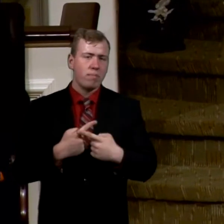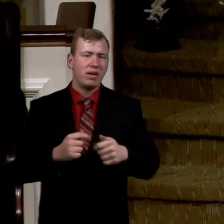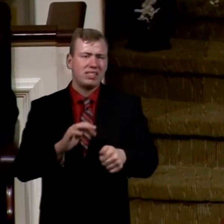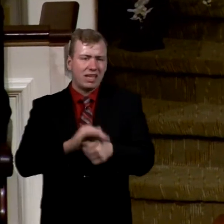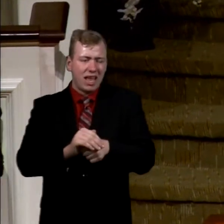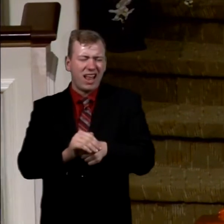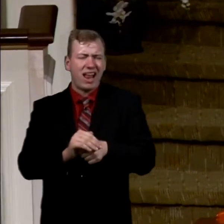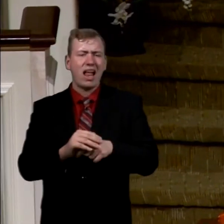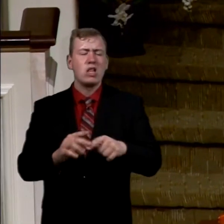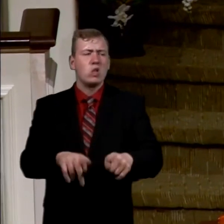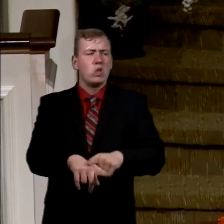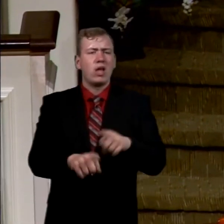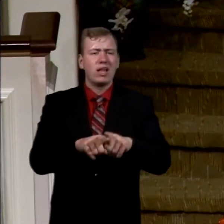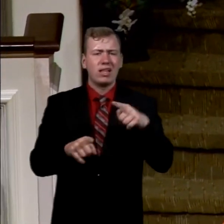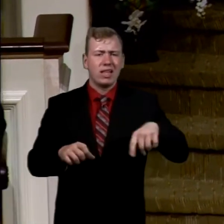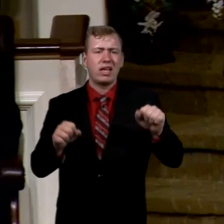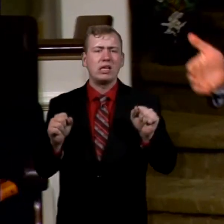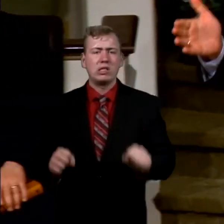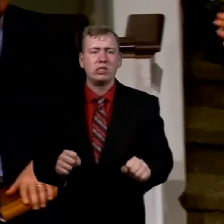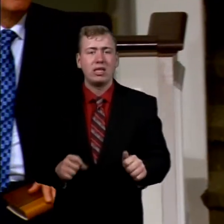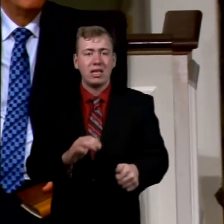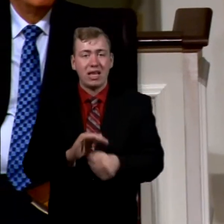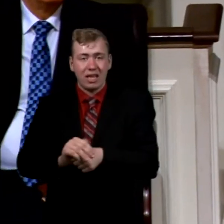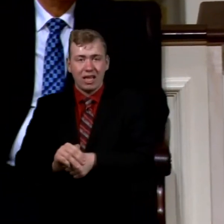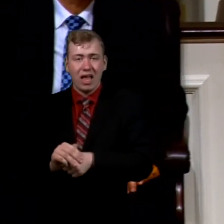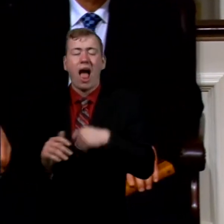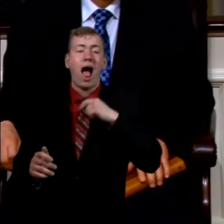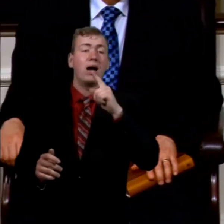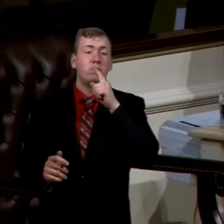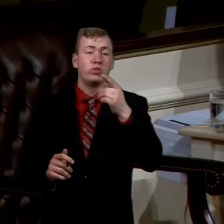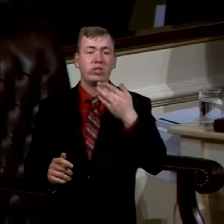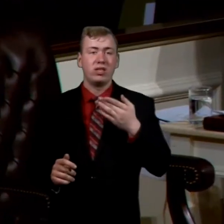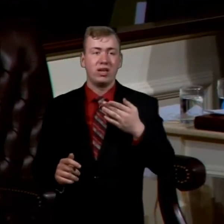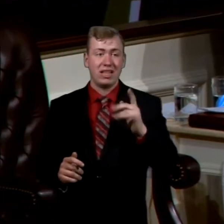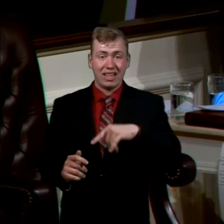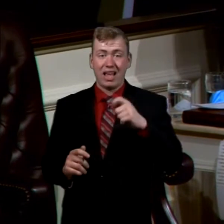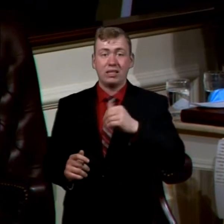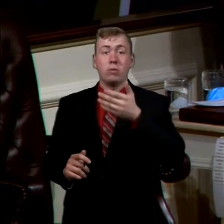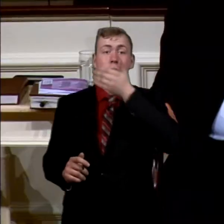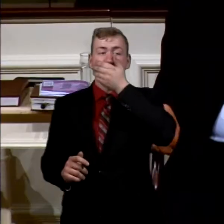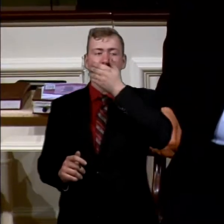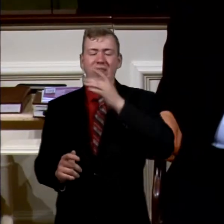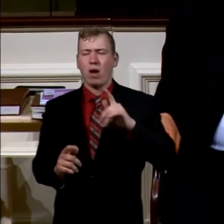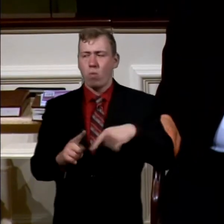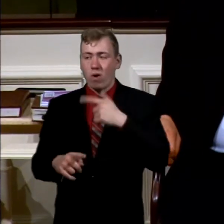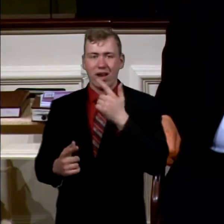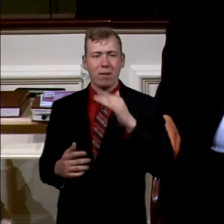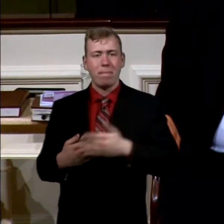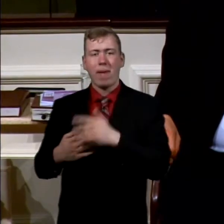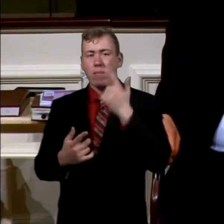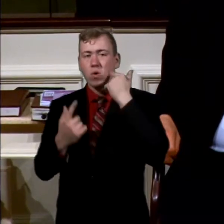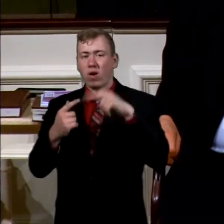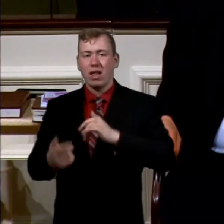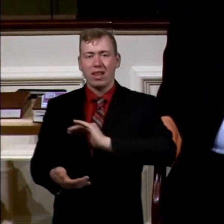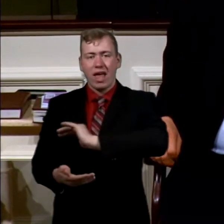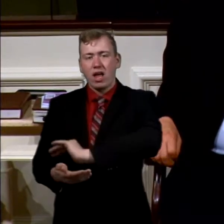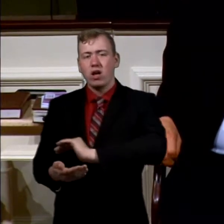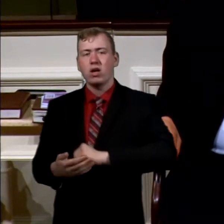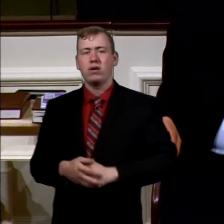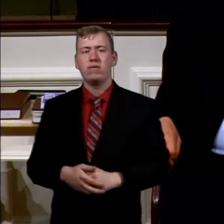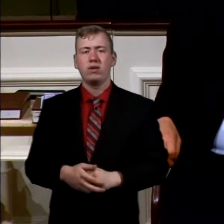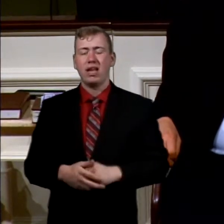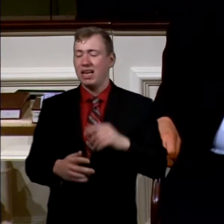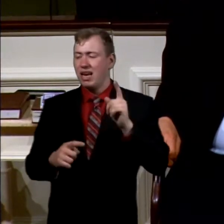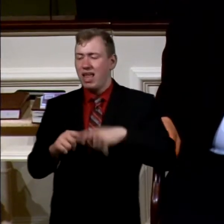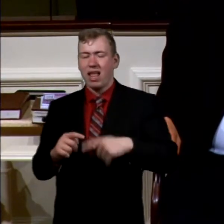long as they could keep him. I'm sure there was a gag order, in fact. Every time he'd cry, oh, come on, son. No, no, we can't